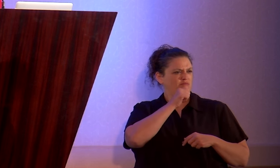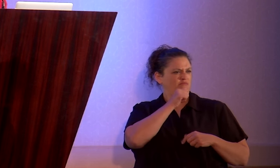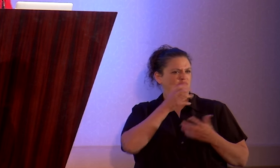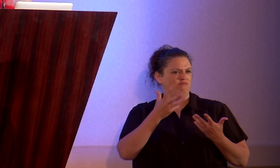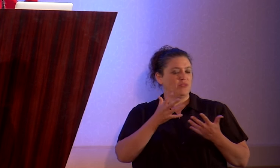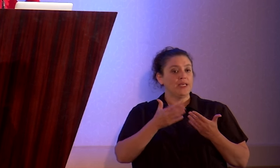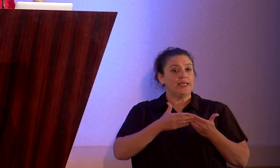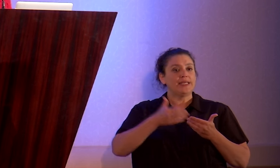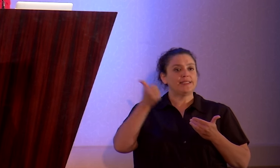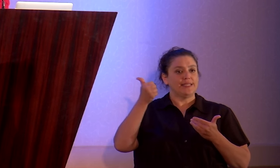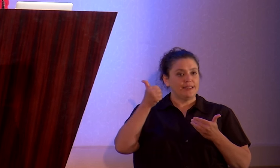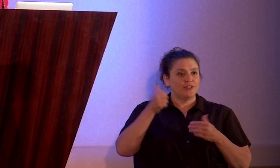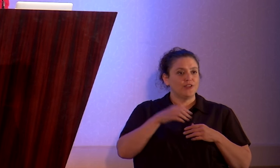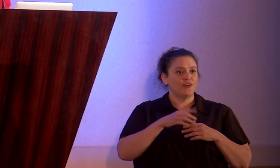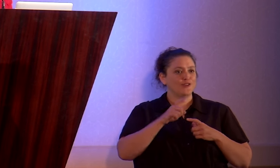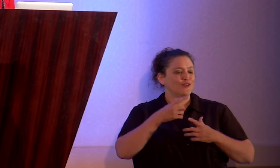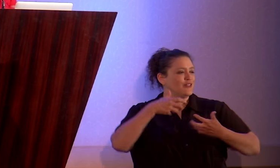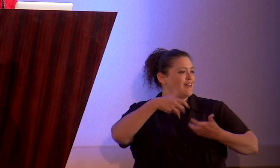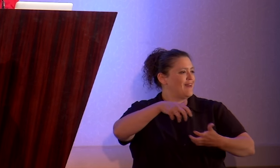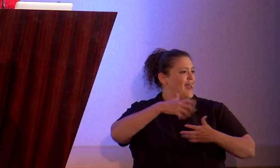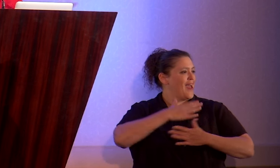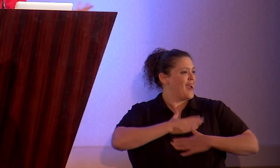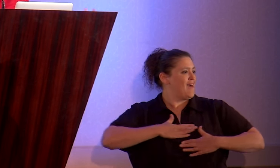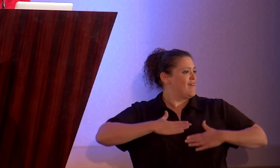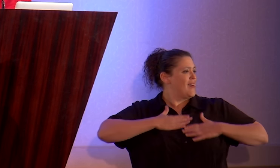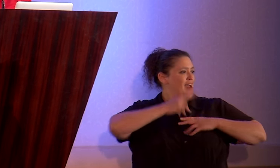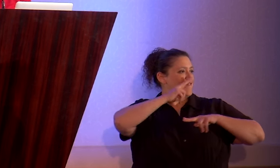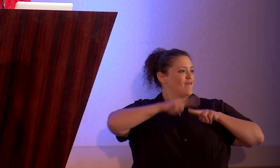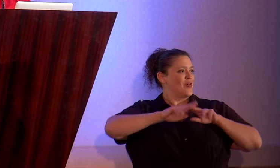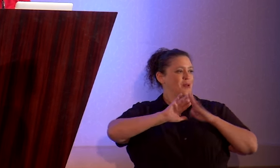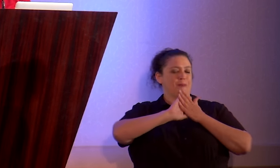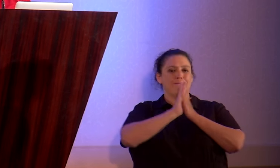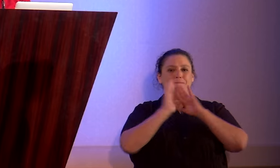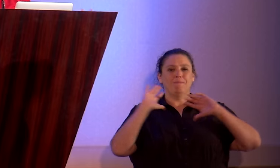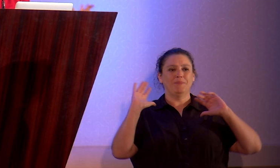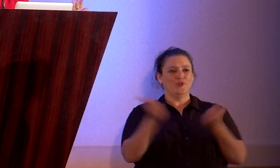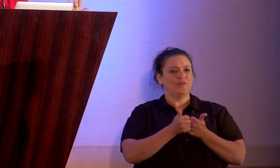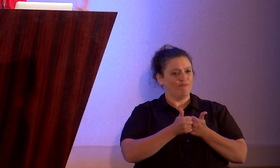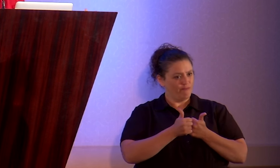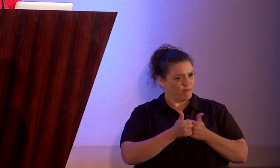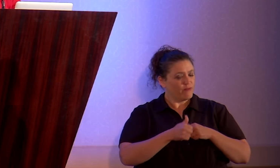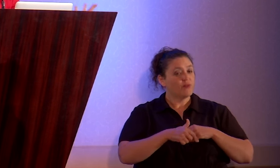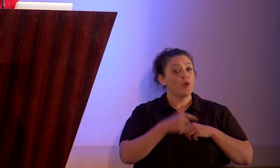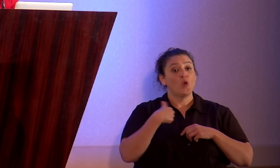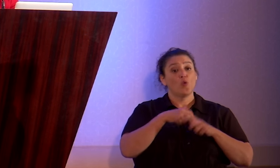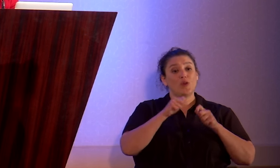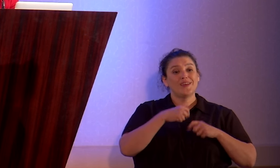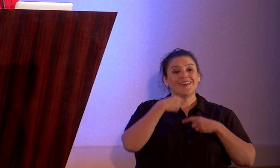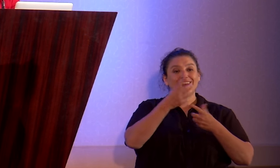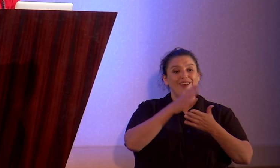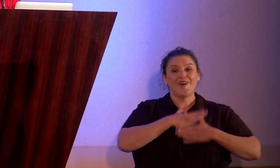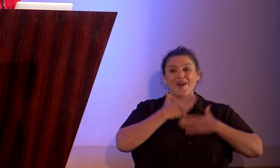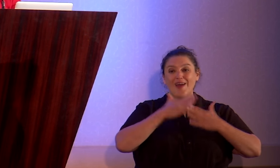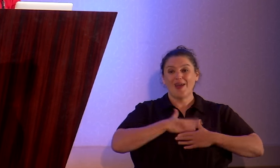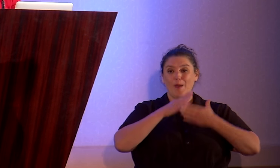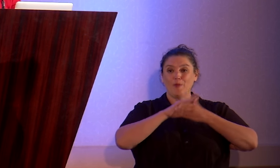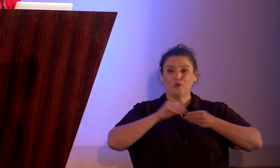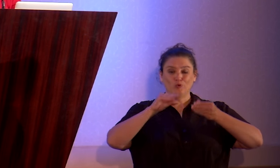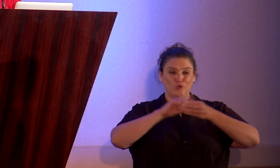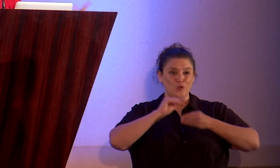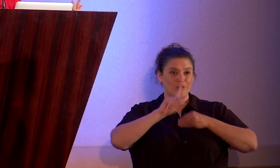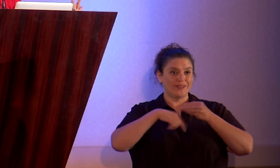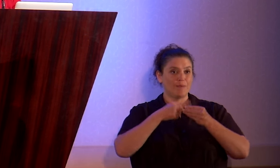relax and to have fun and to just be yourself. We can tell happy stories about coming out.